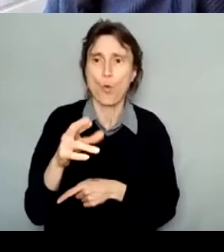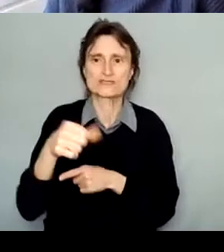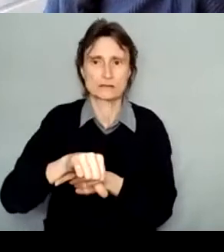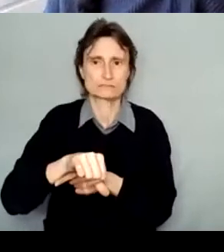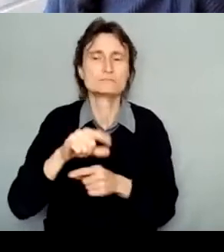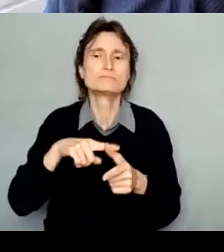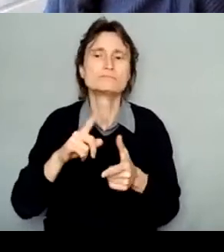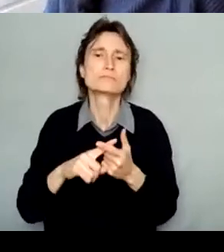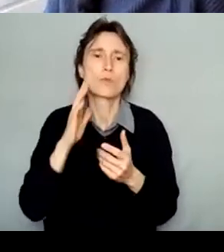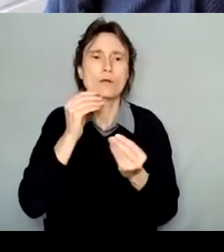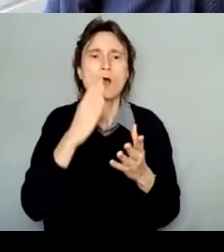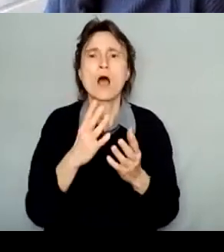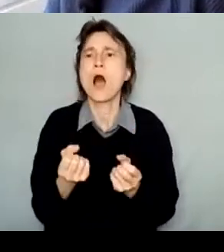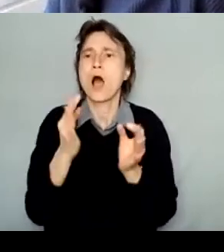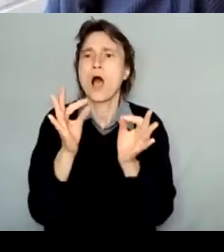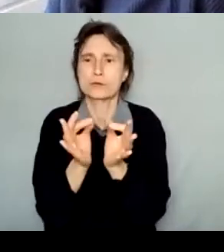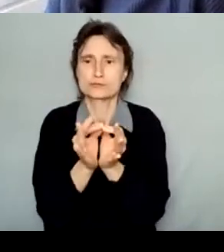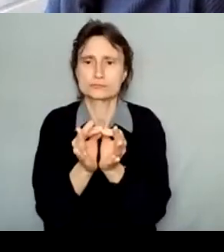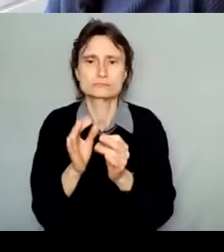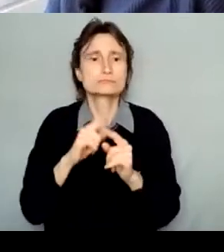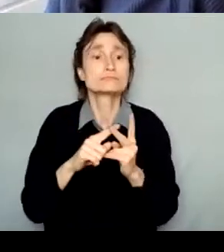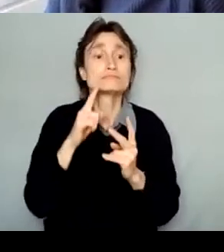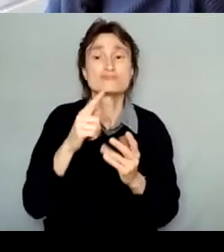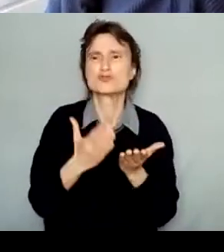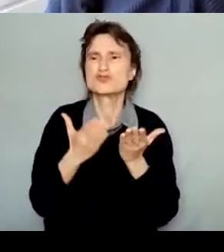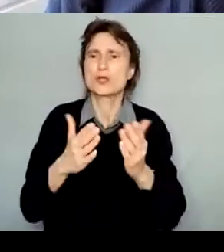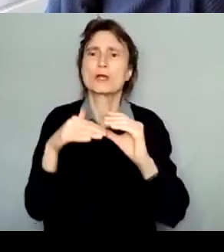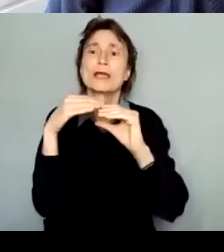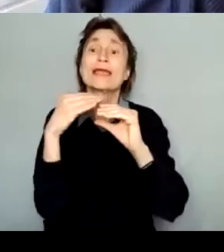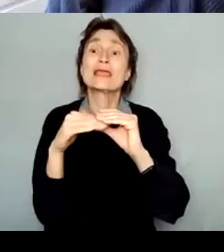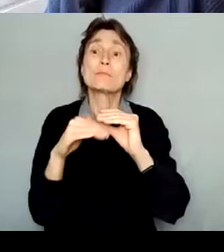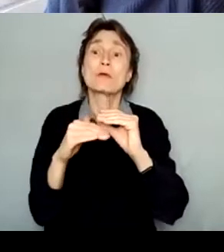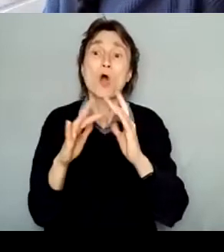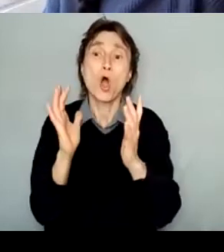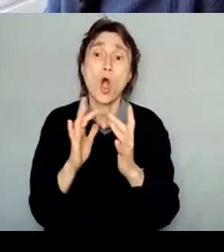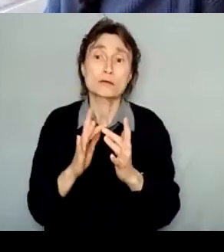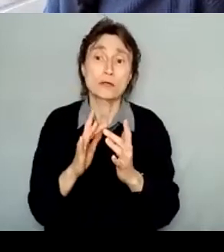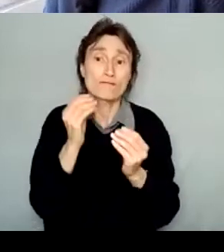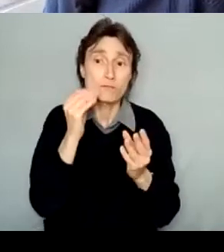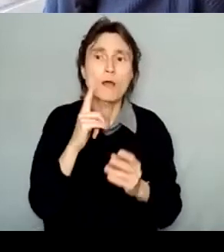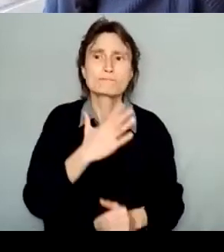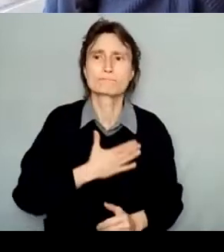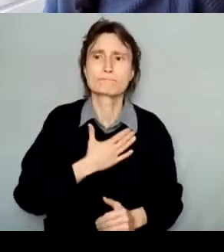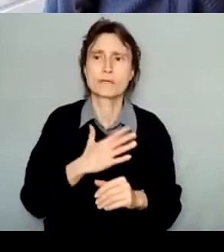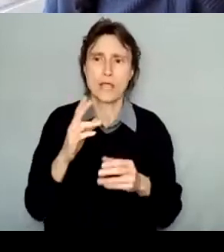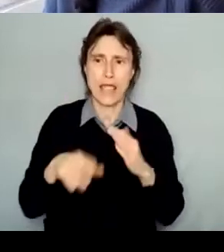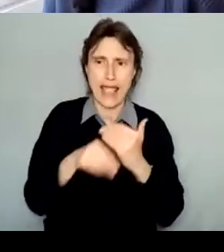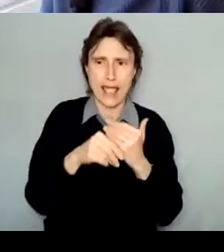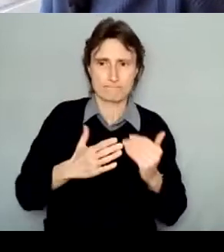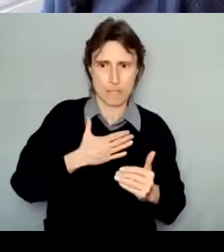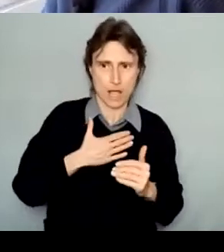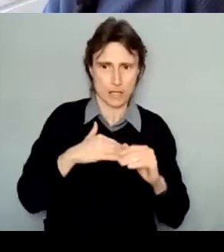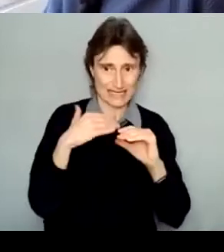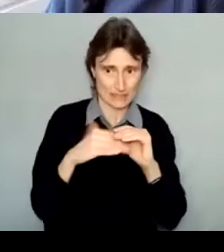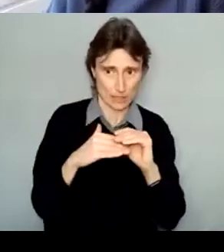I always recommend adding the grants at email address to your email contacts, as well as my own, to ensure that any emails from